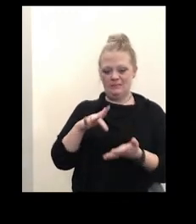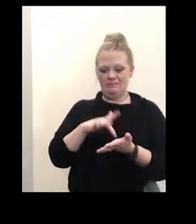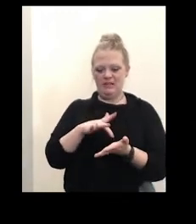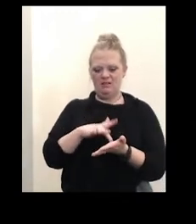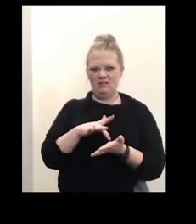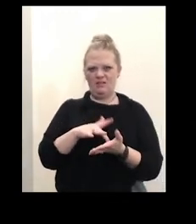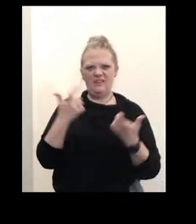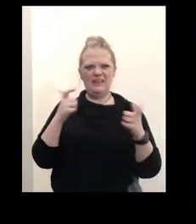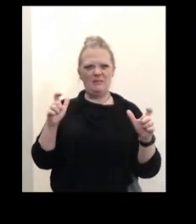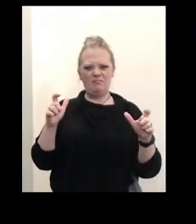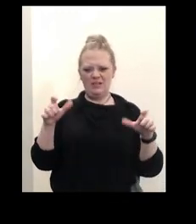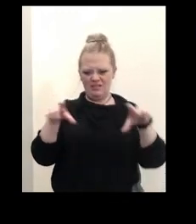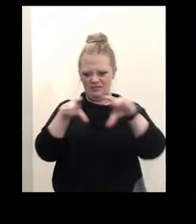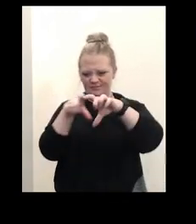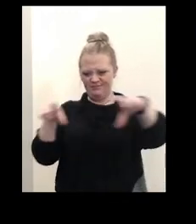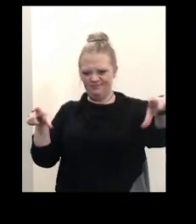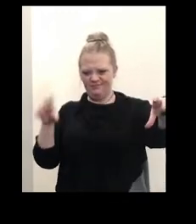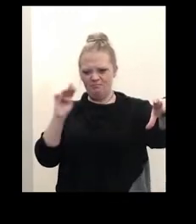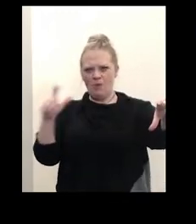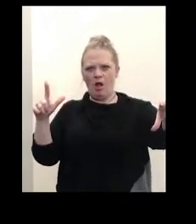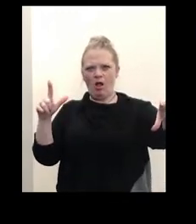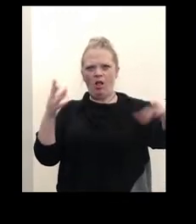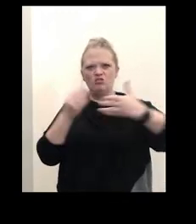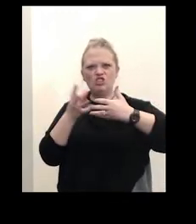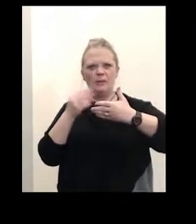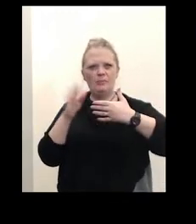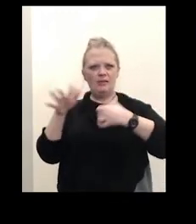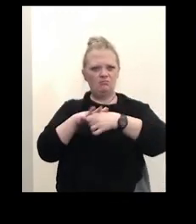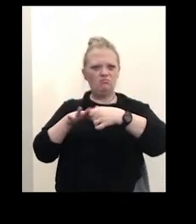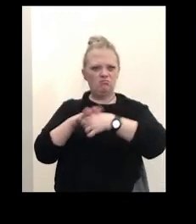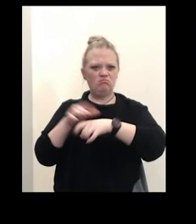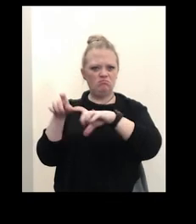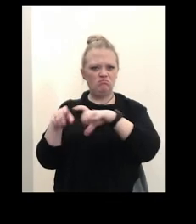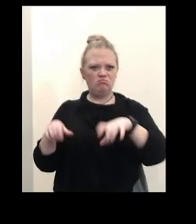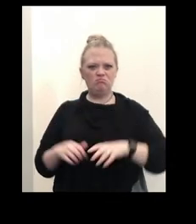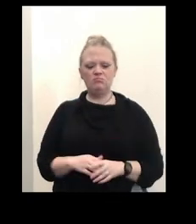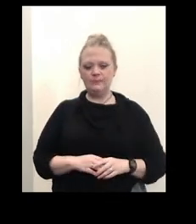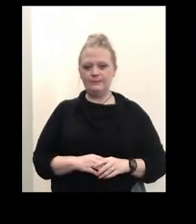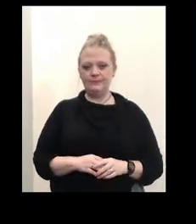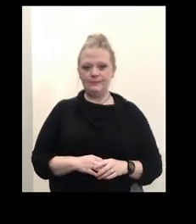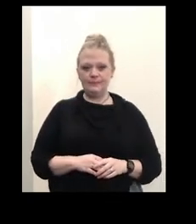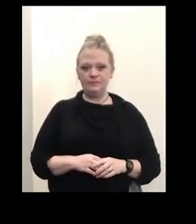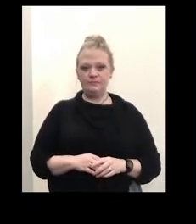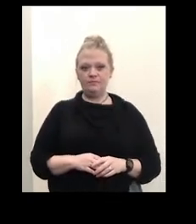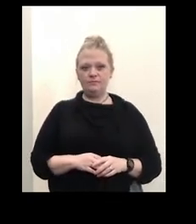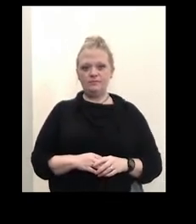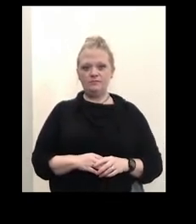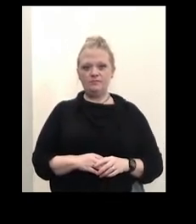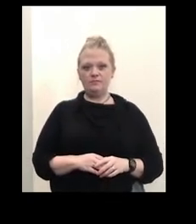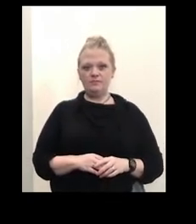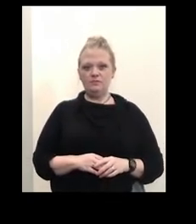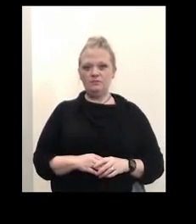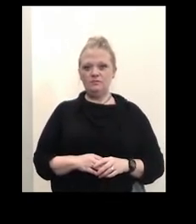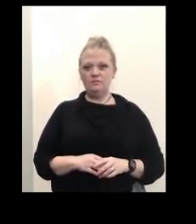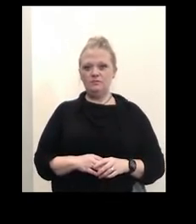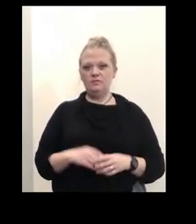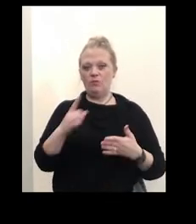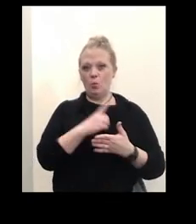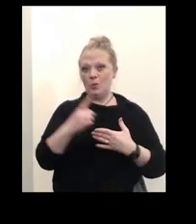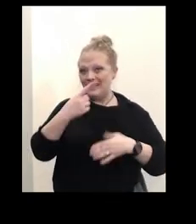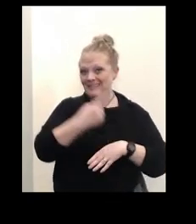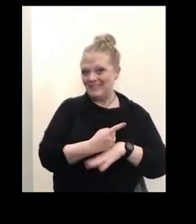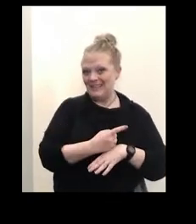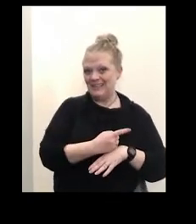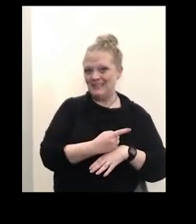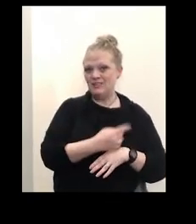strip mall restaurant shopping area. So uh there we are there are open um weekdays between nine and eight so